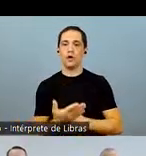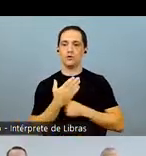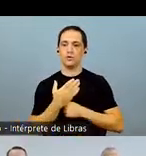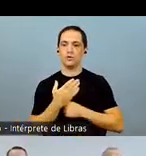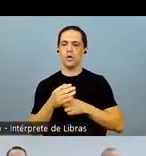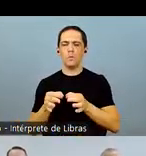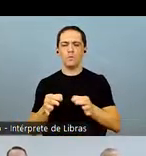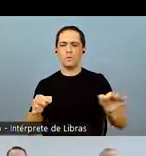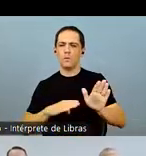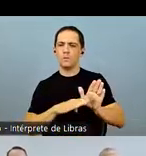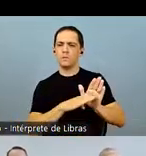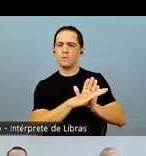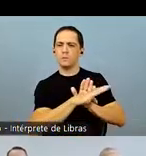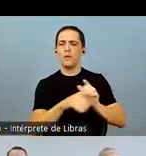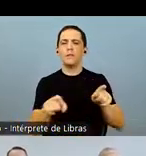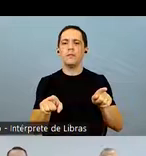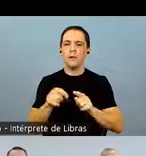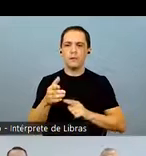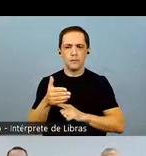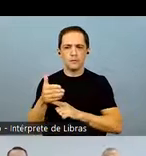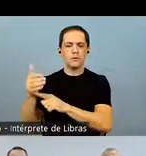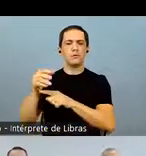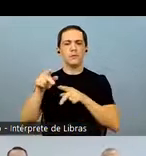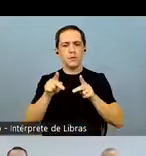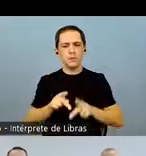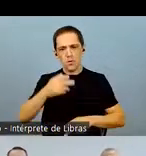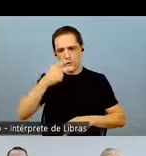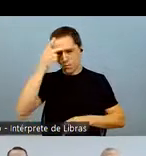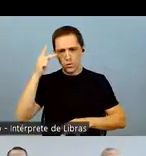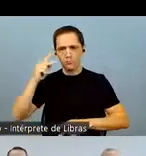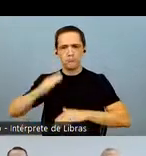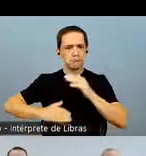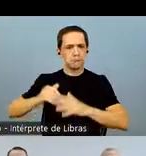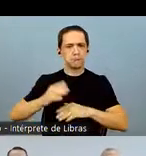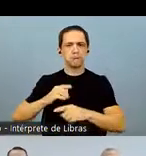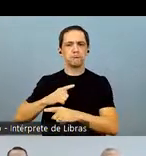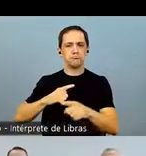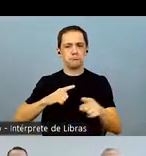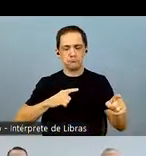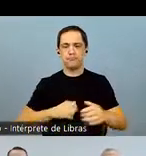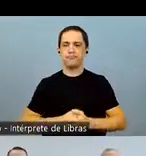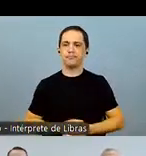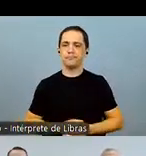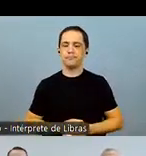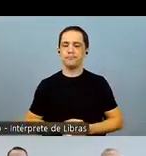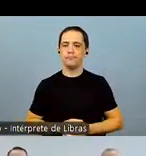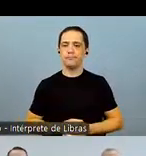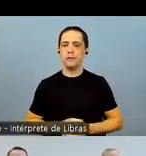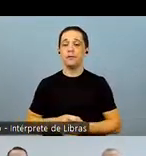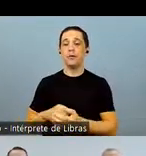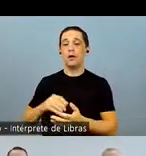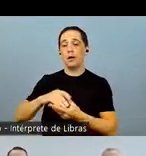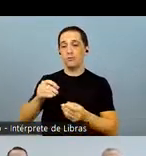and of a very well-trained team. In summary, processes, technology, and people. We finished